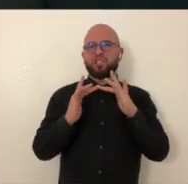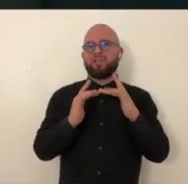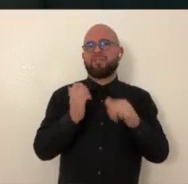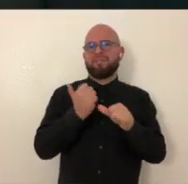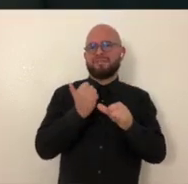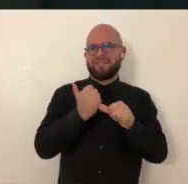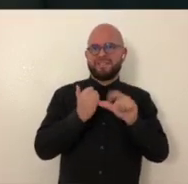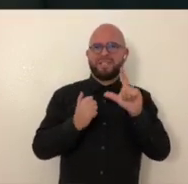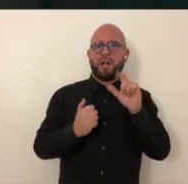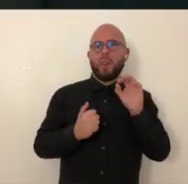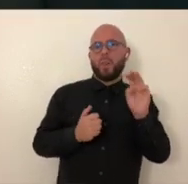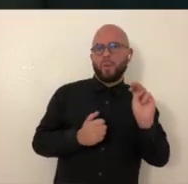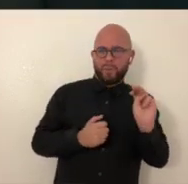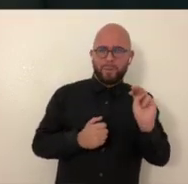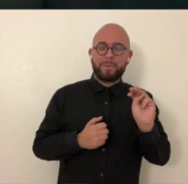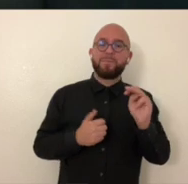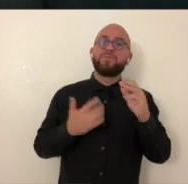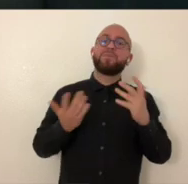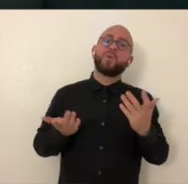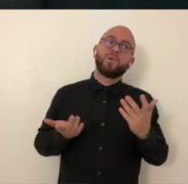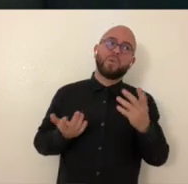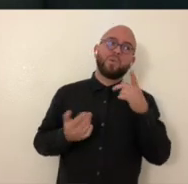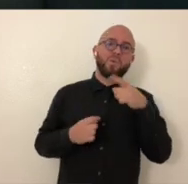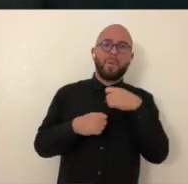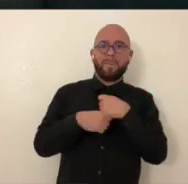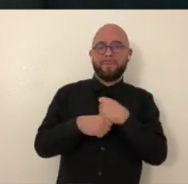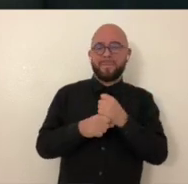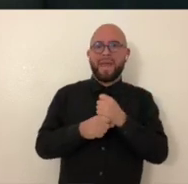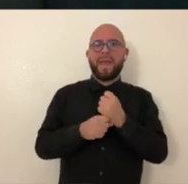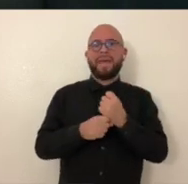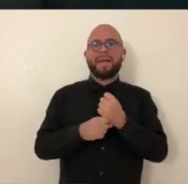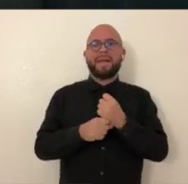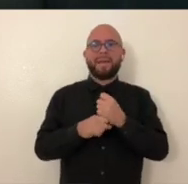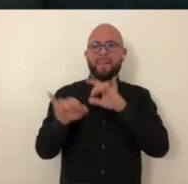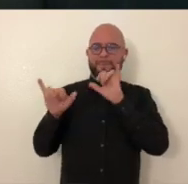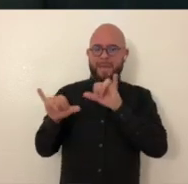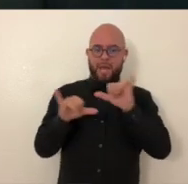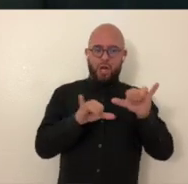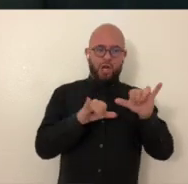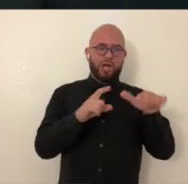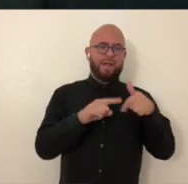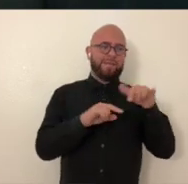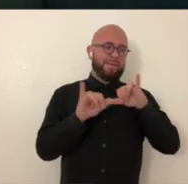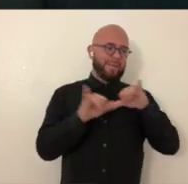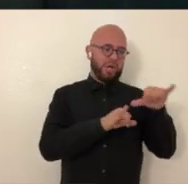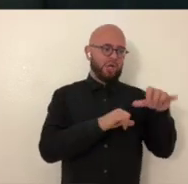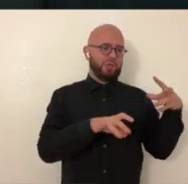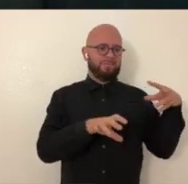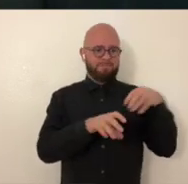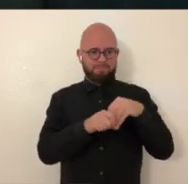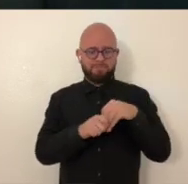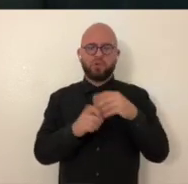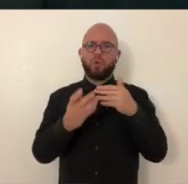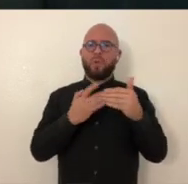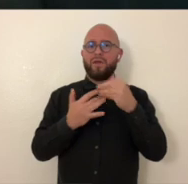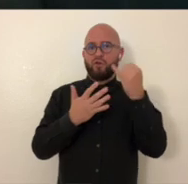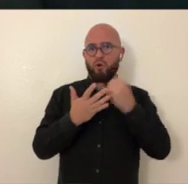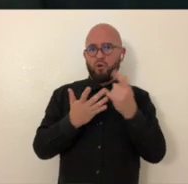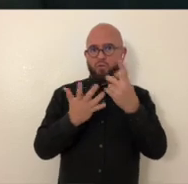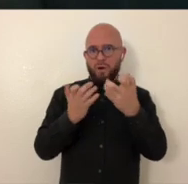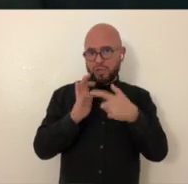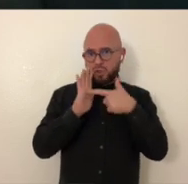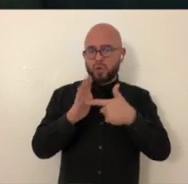loom, it's a digitally assisted loom. So you basically create patterning and then